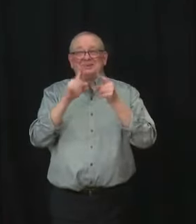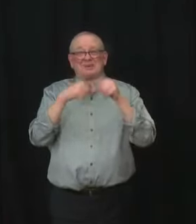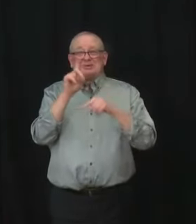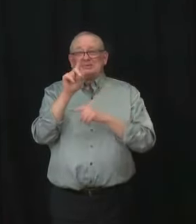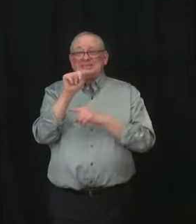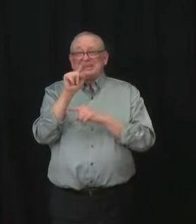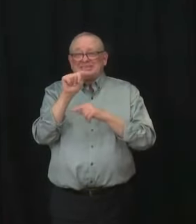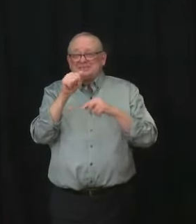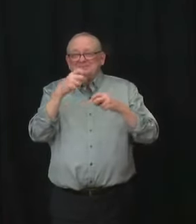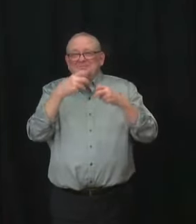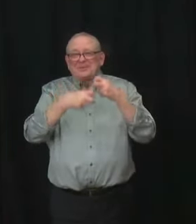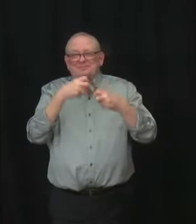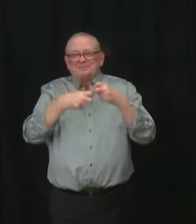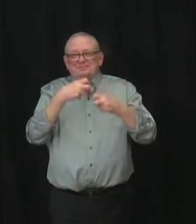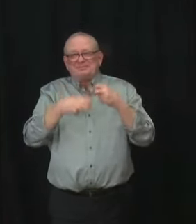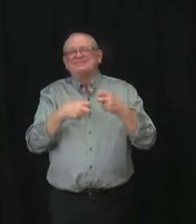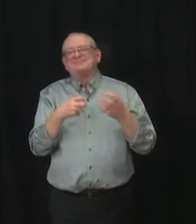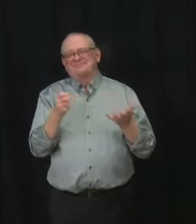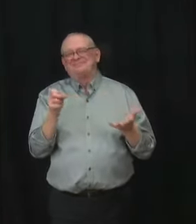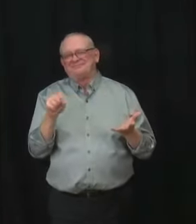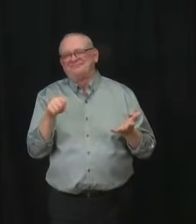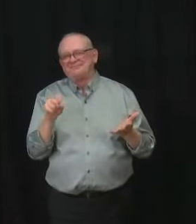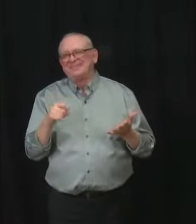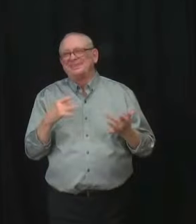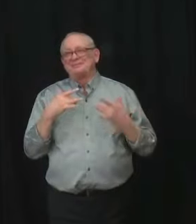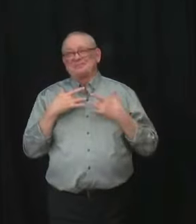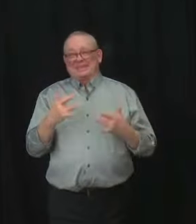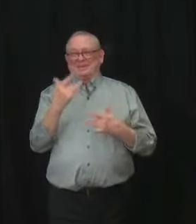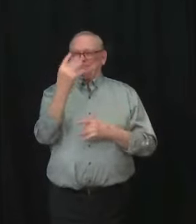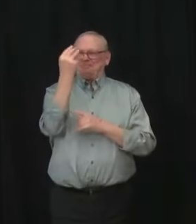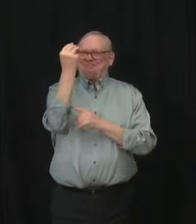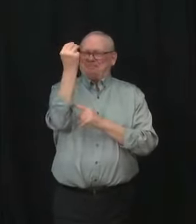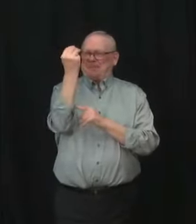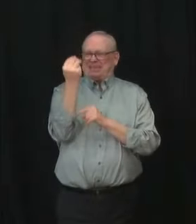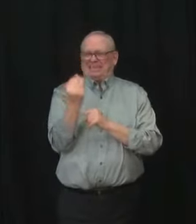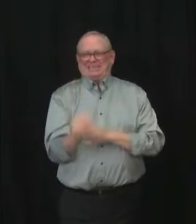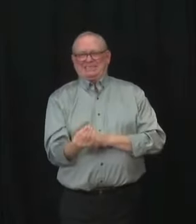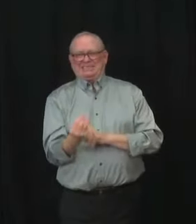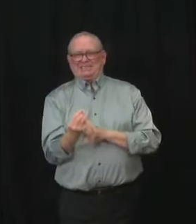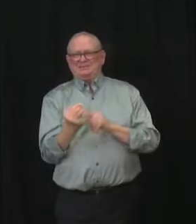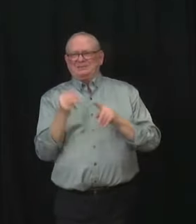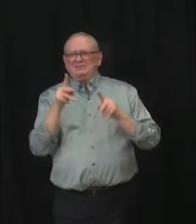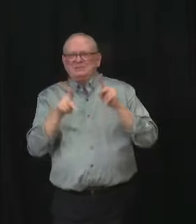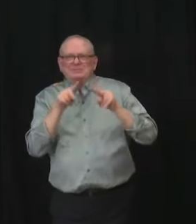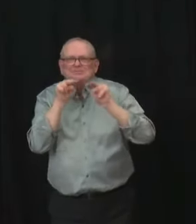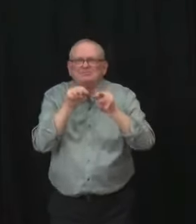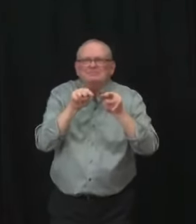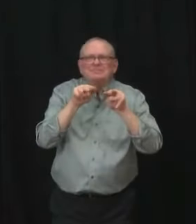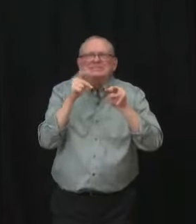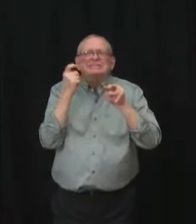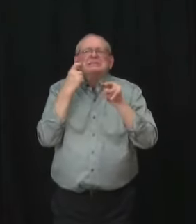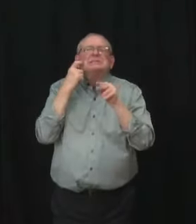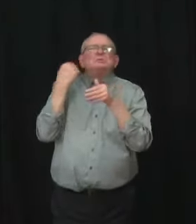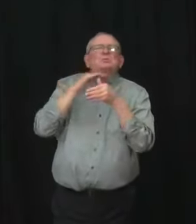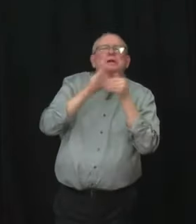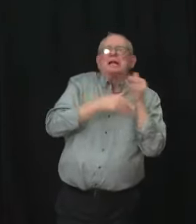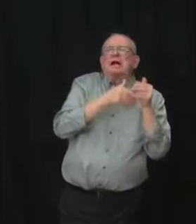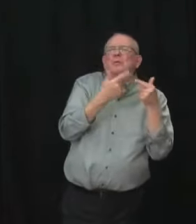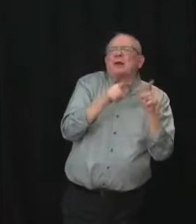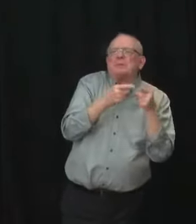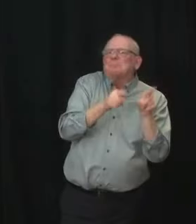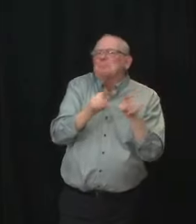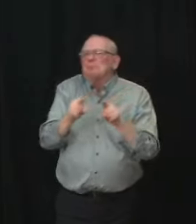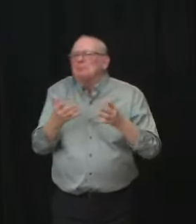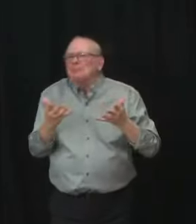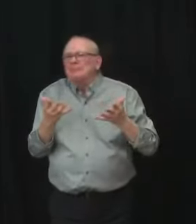know that we have all come to rely on the daily updates especially the ones on Mondays that tell us the weekend numbers so it's frustrating for everyone